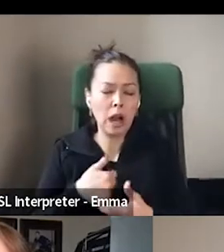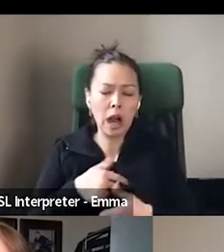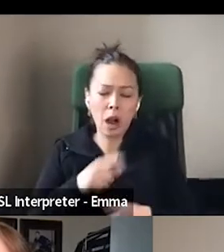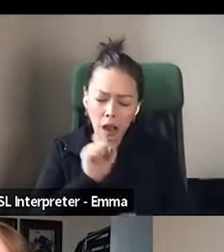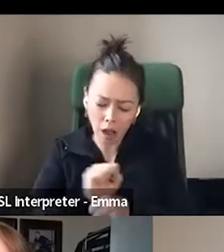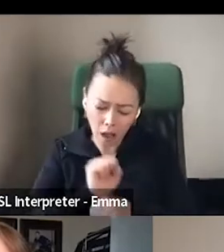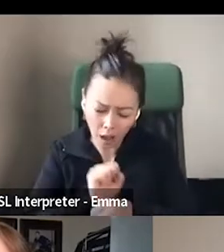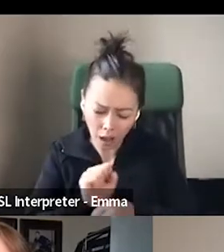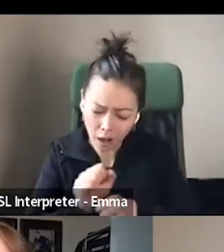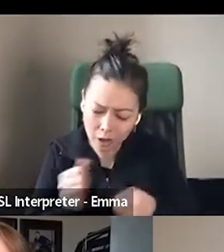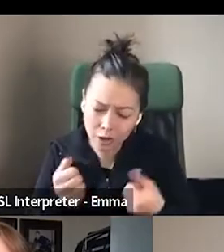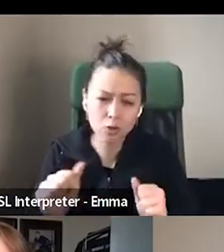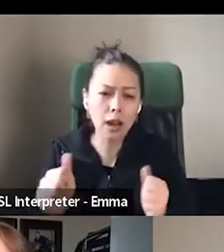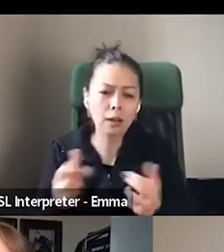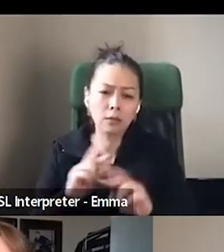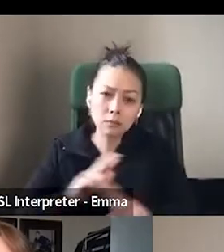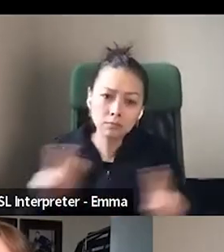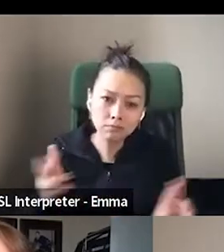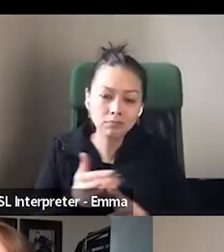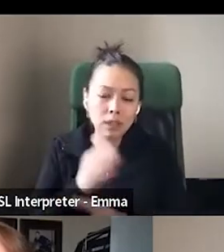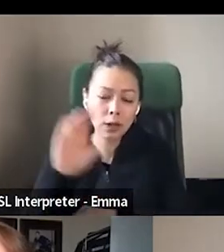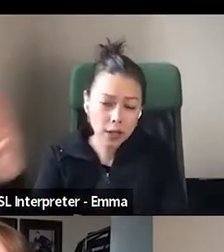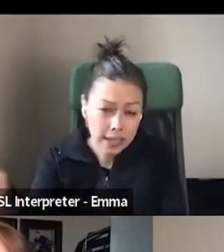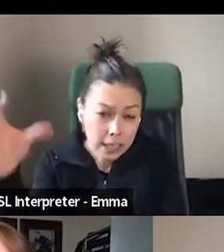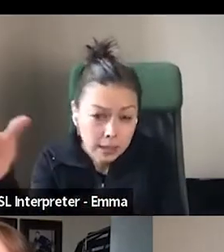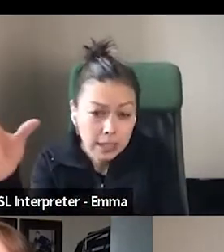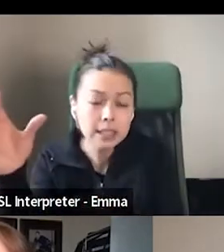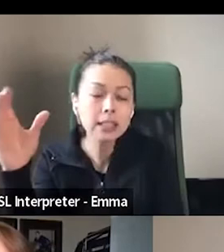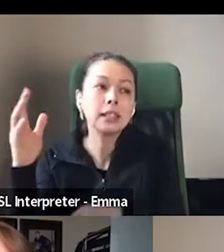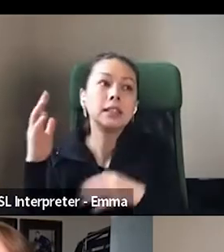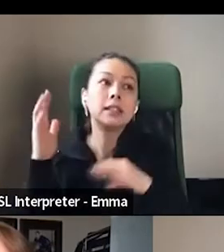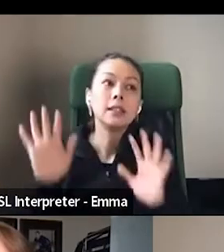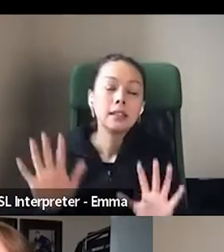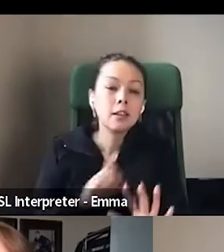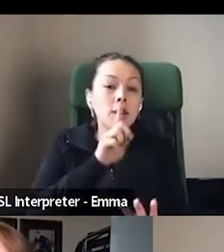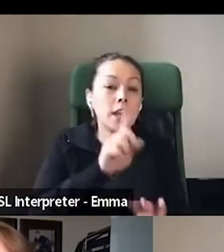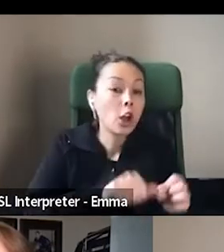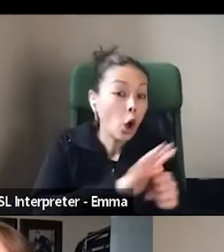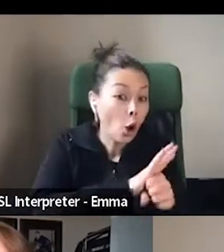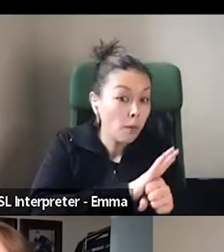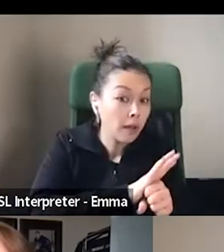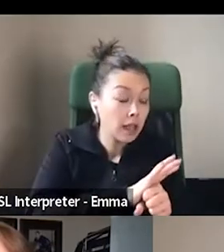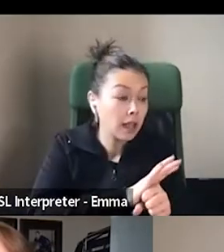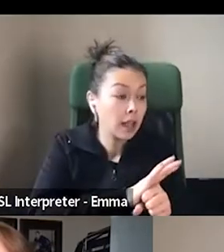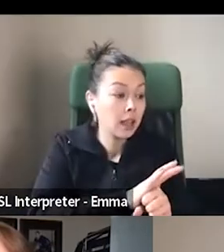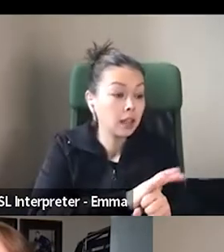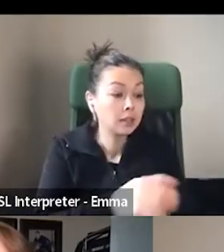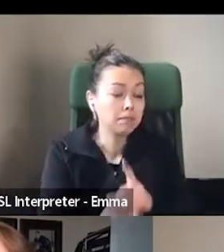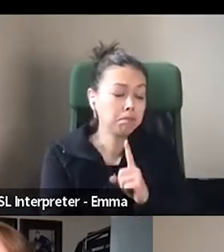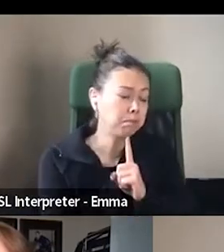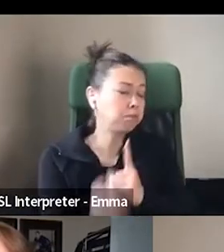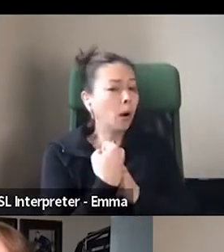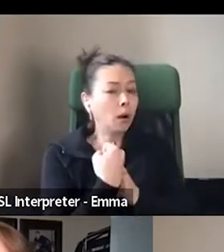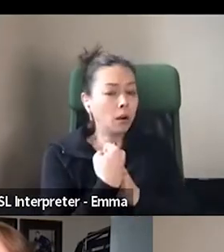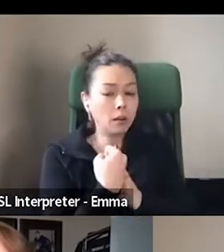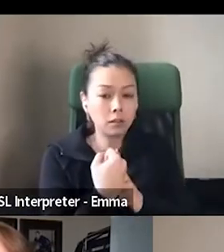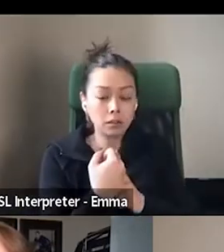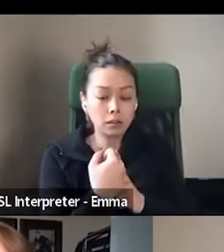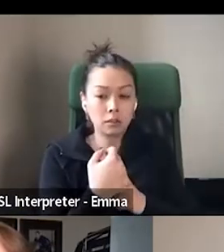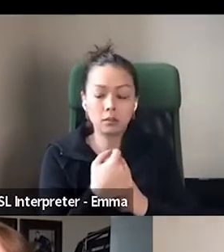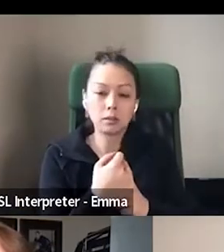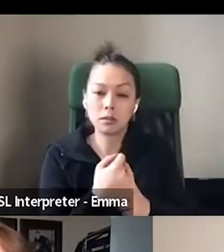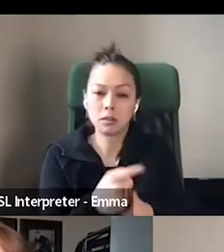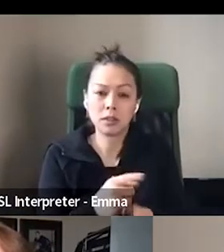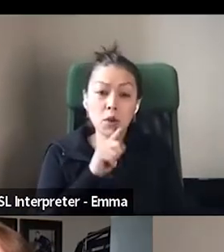the pandemic, uh, I haven't had a big effect of it. It was more all the rivers, atmospheric ones that destroyed our roads out here